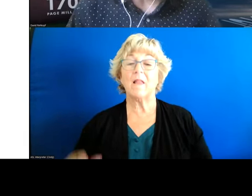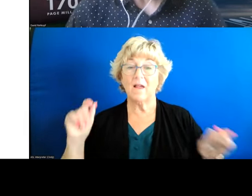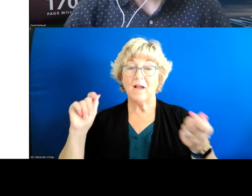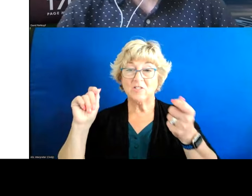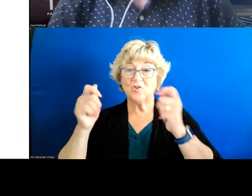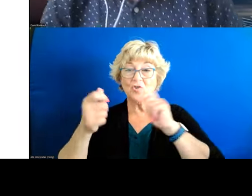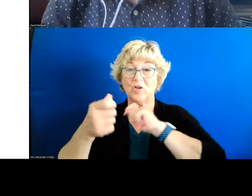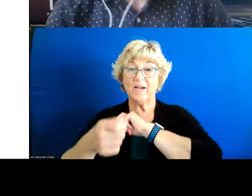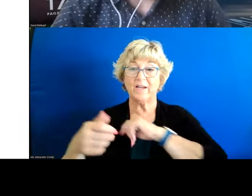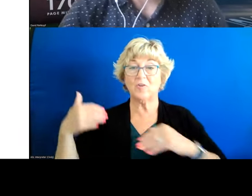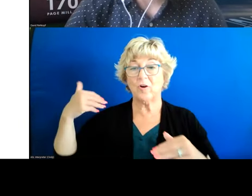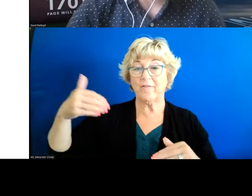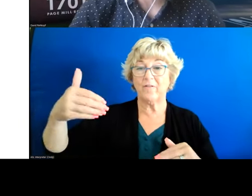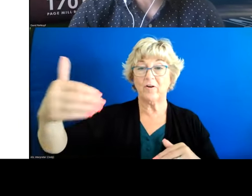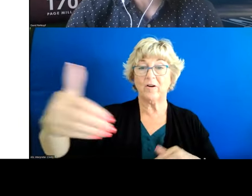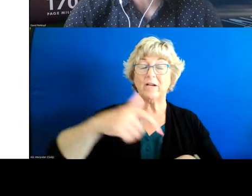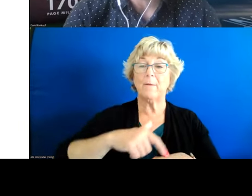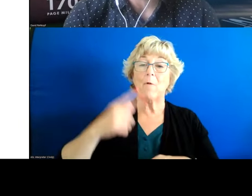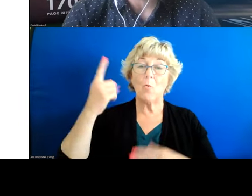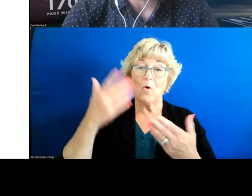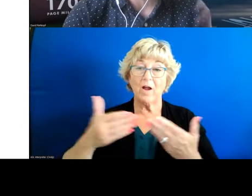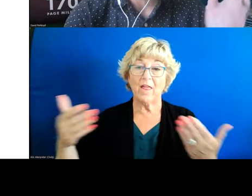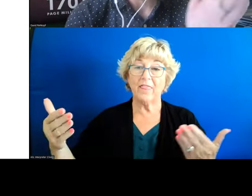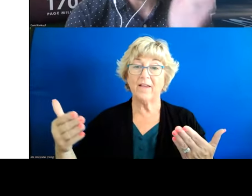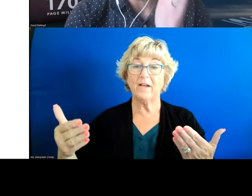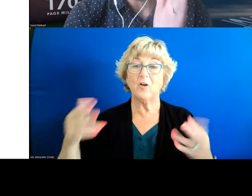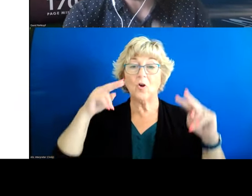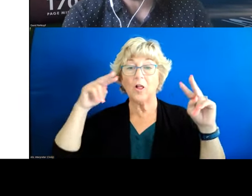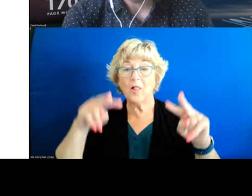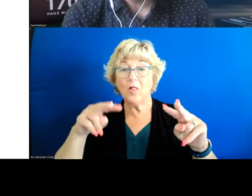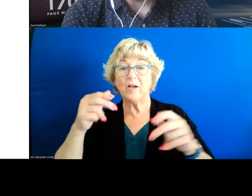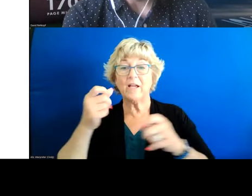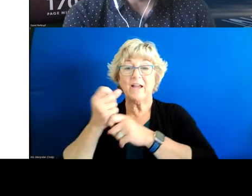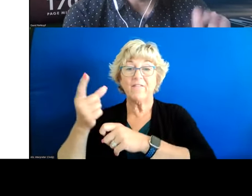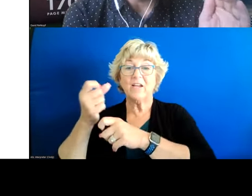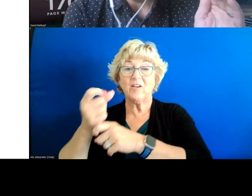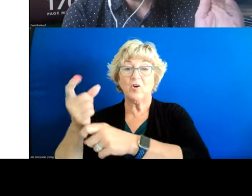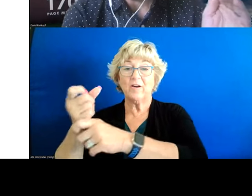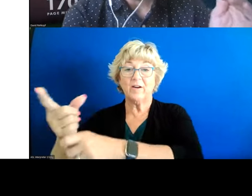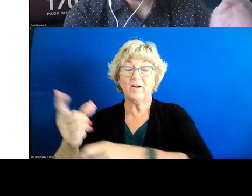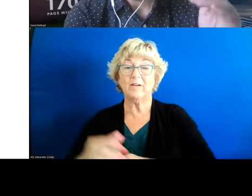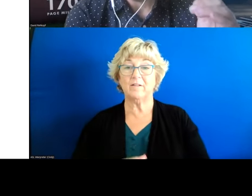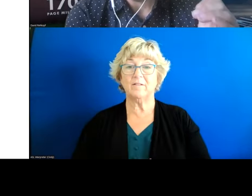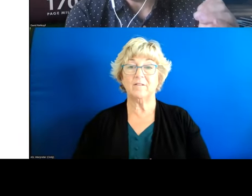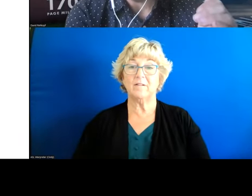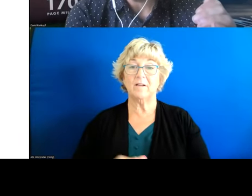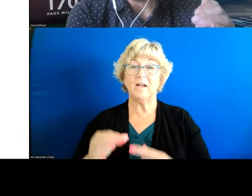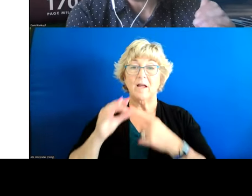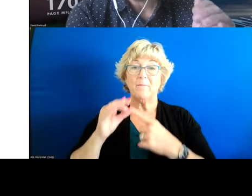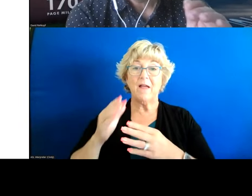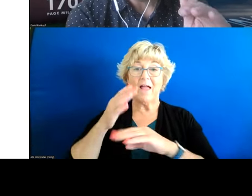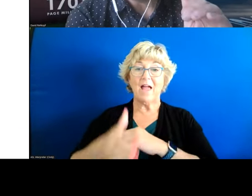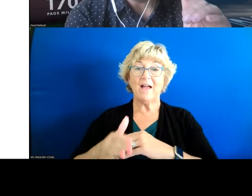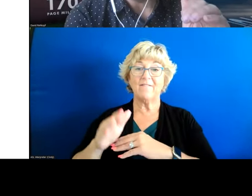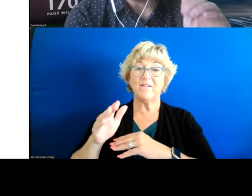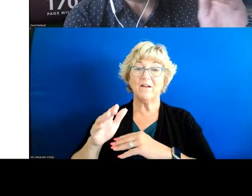so we did look at something um you know one of the things about this index was looking at each year um you know especially after the great recession